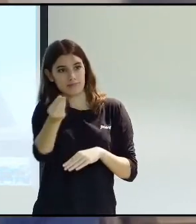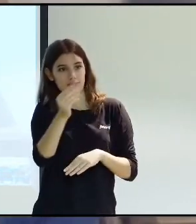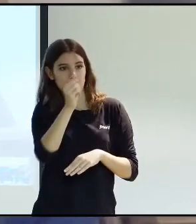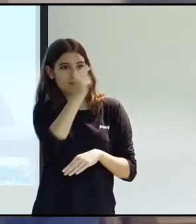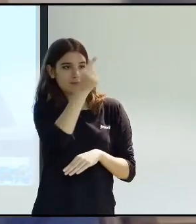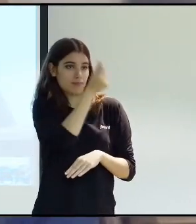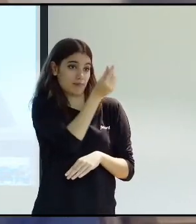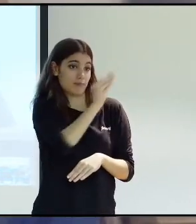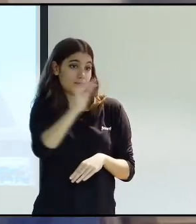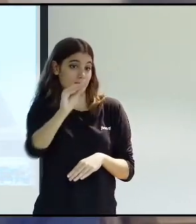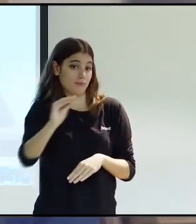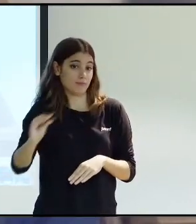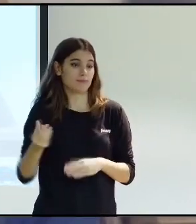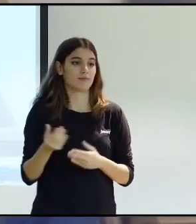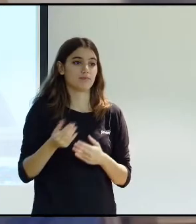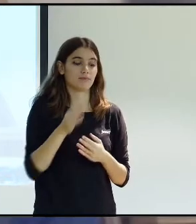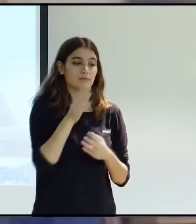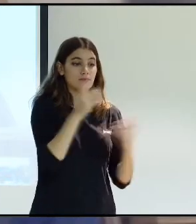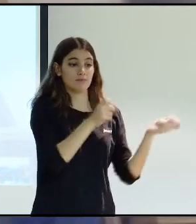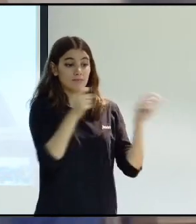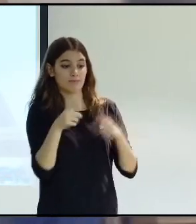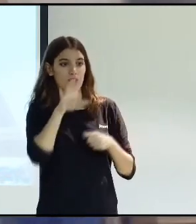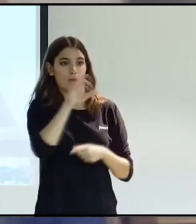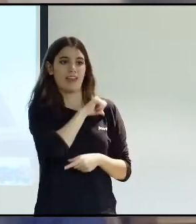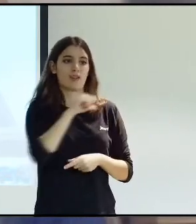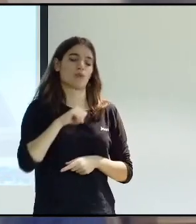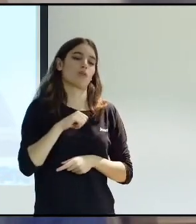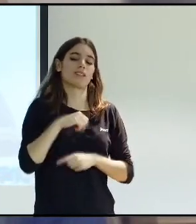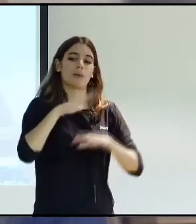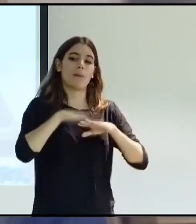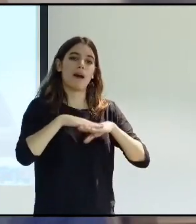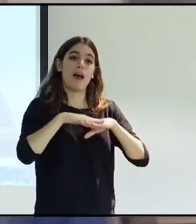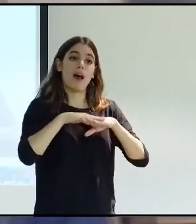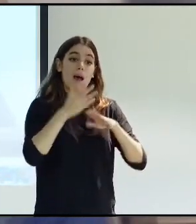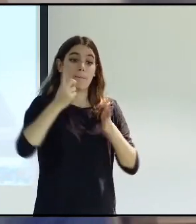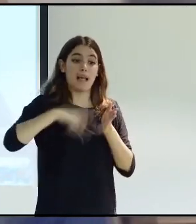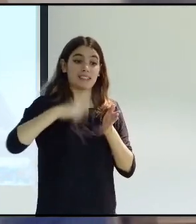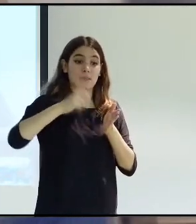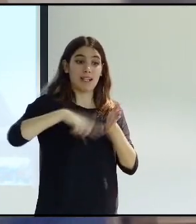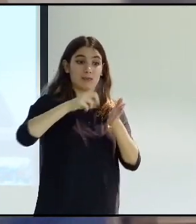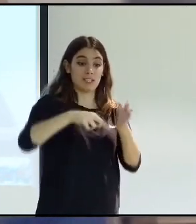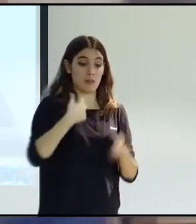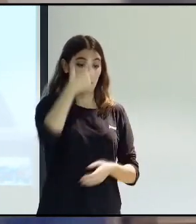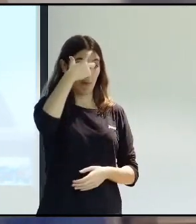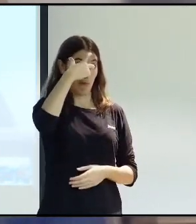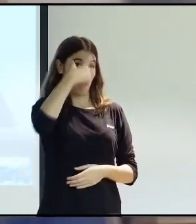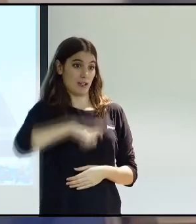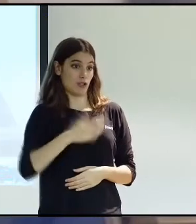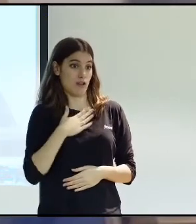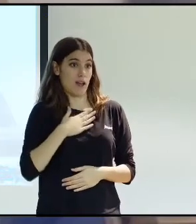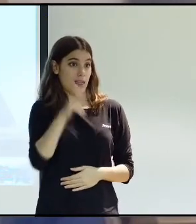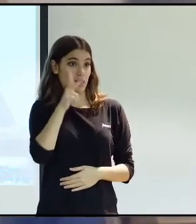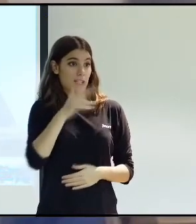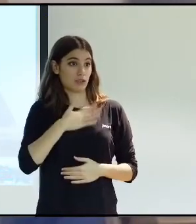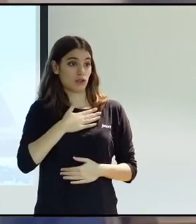there will be transfers from that budget to each autonomous community. So every month, the